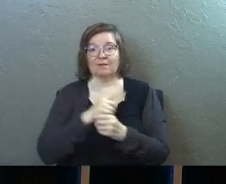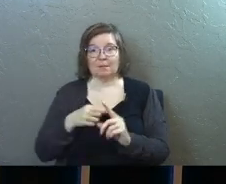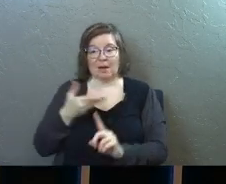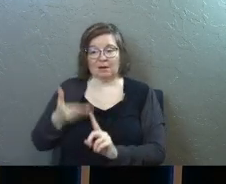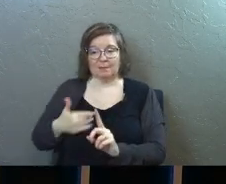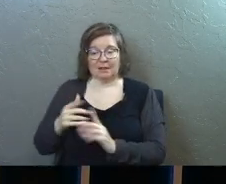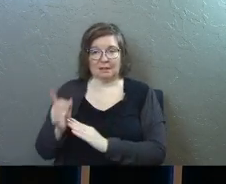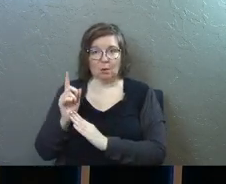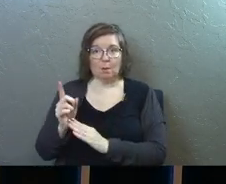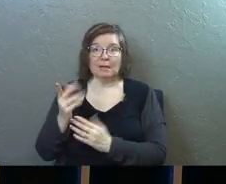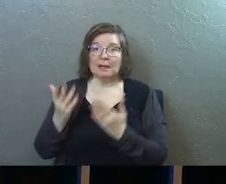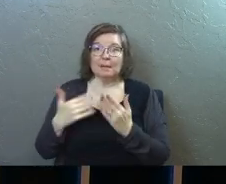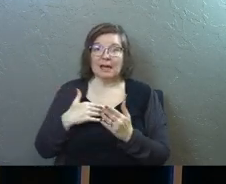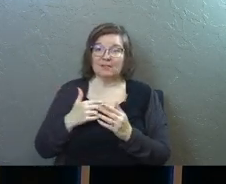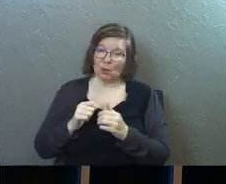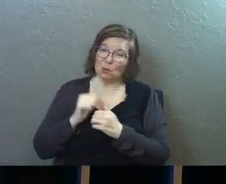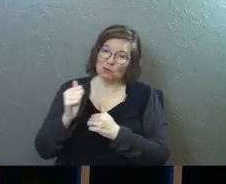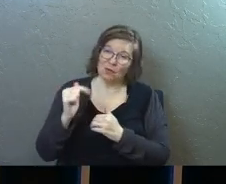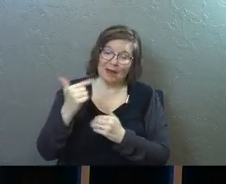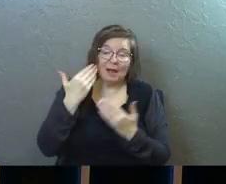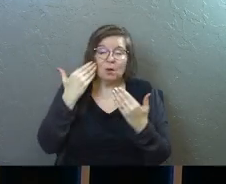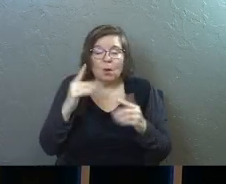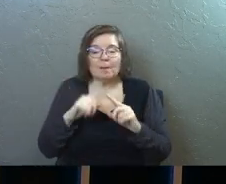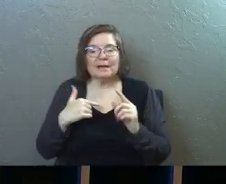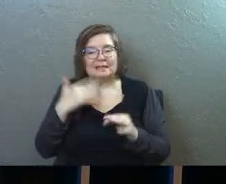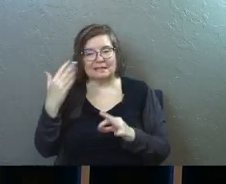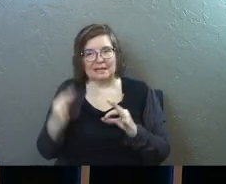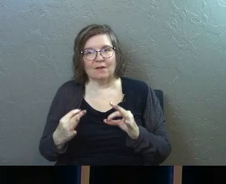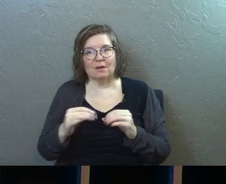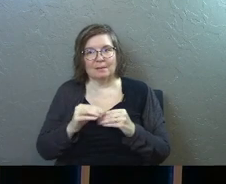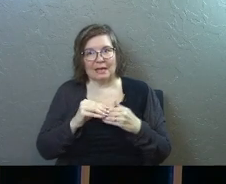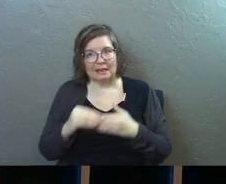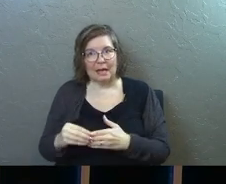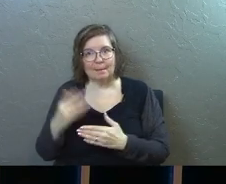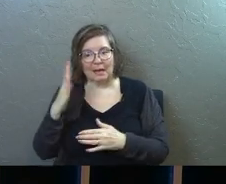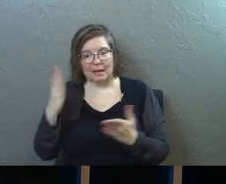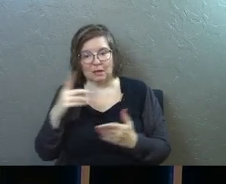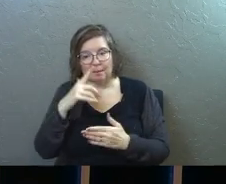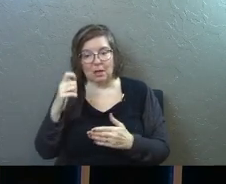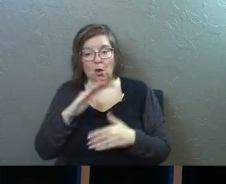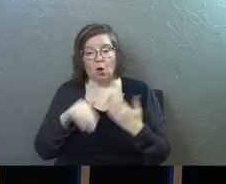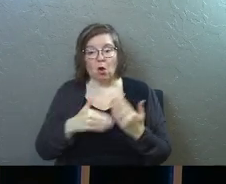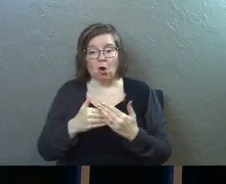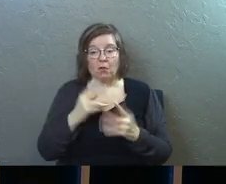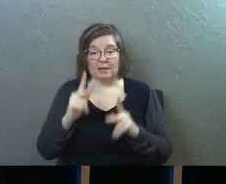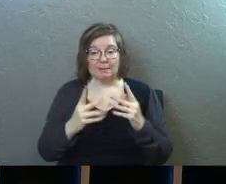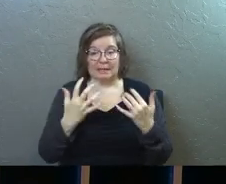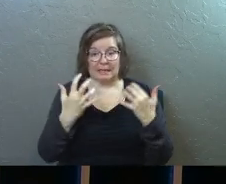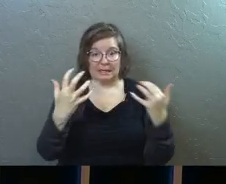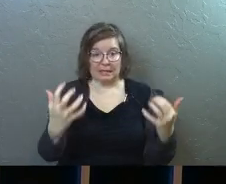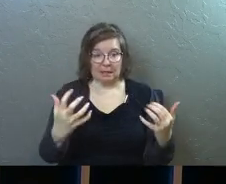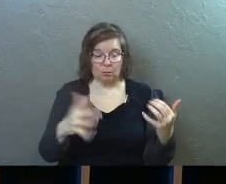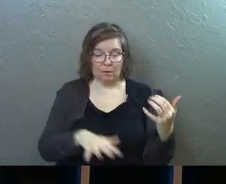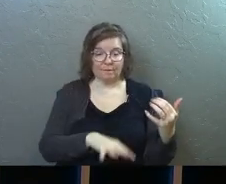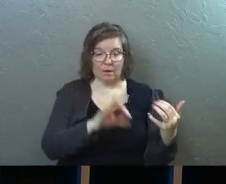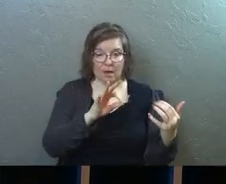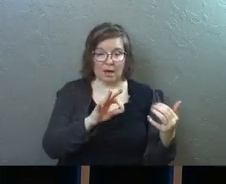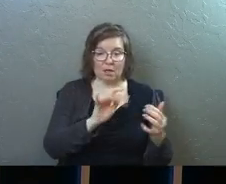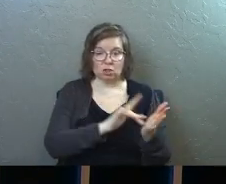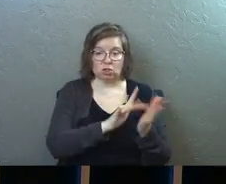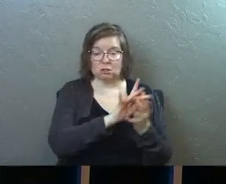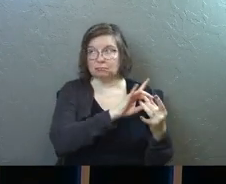that about him in this moment. He might even go too far. I don't know. But he's definitely being led by God here because all these people are going to find